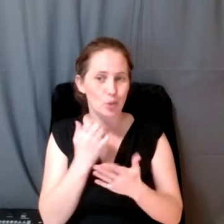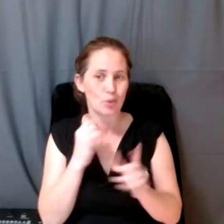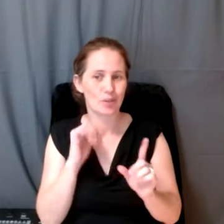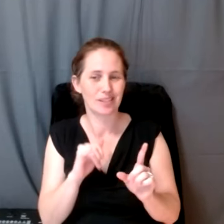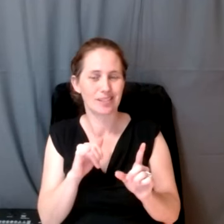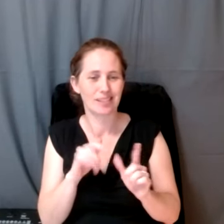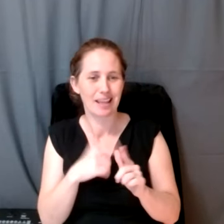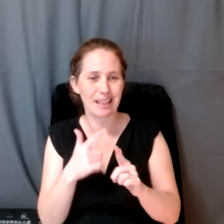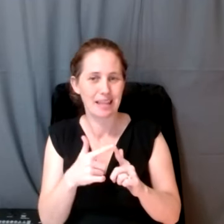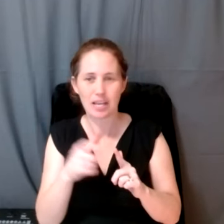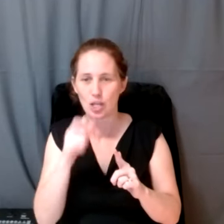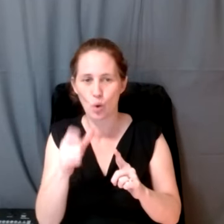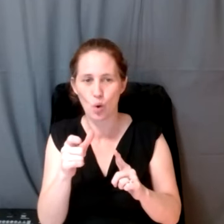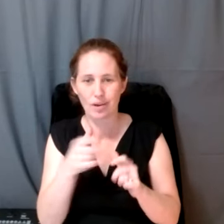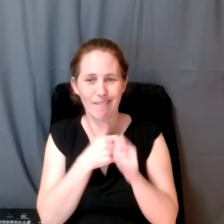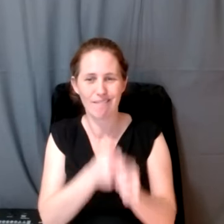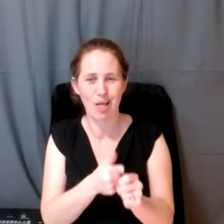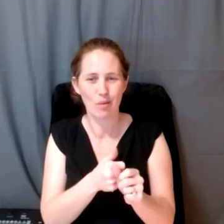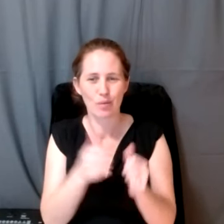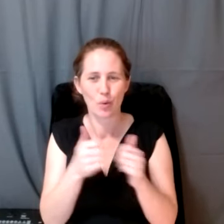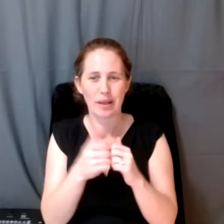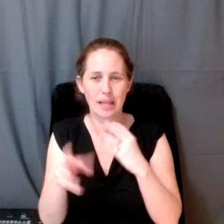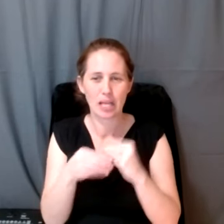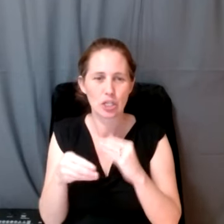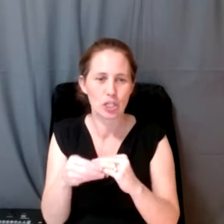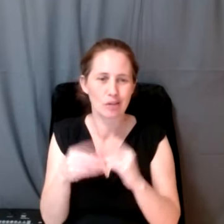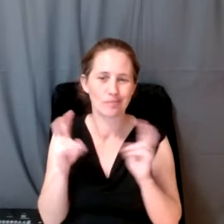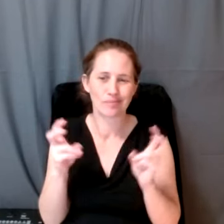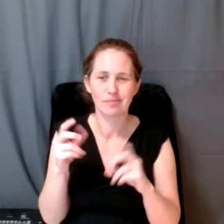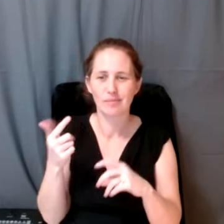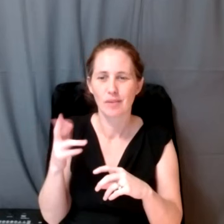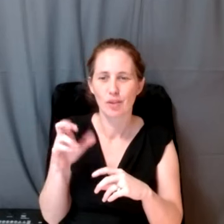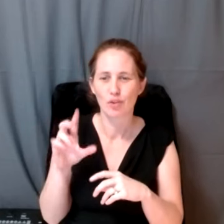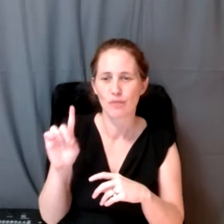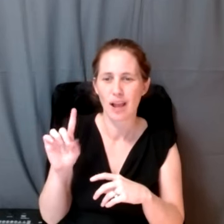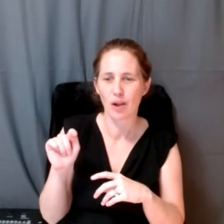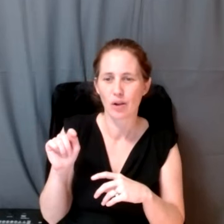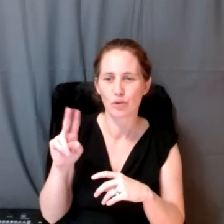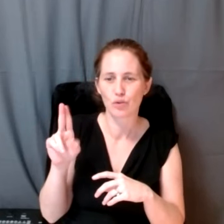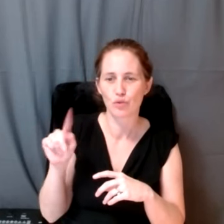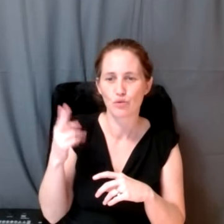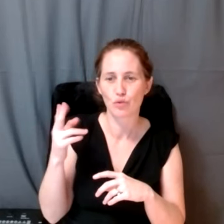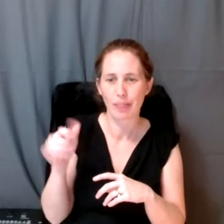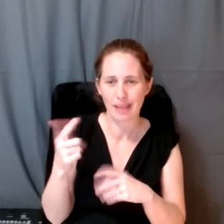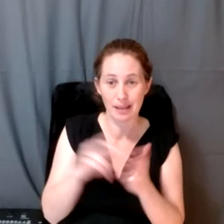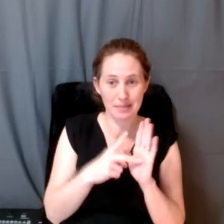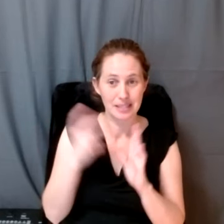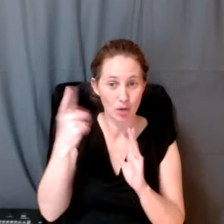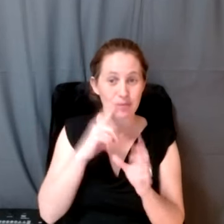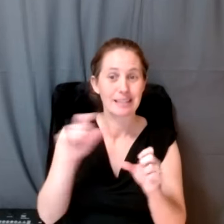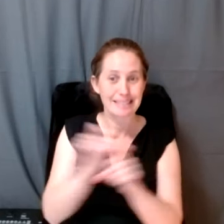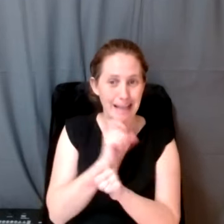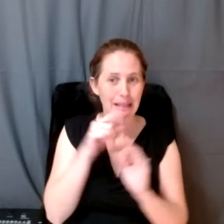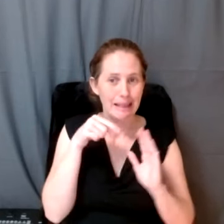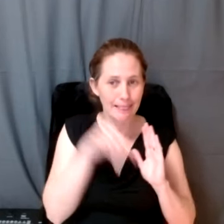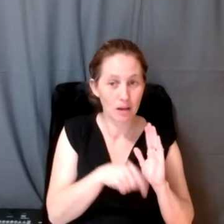won't follow up with additional ground, what's called ground truthing, that is understanding exactly what's under